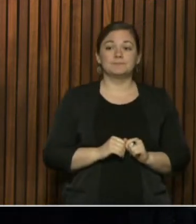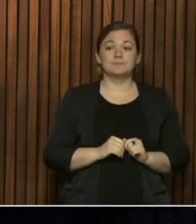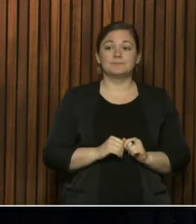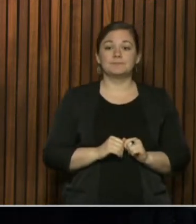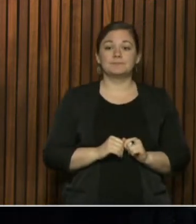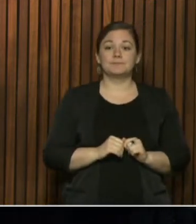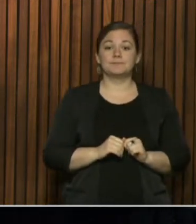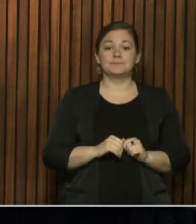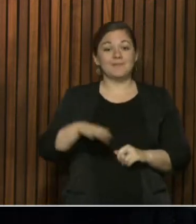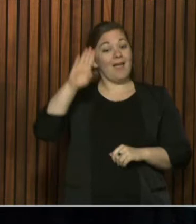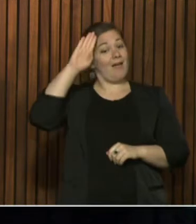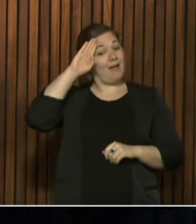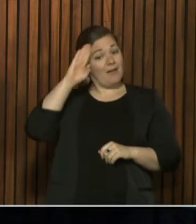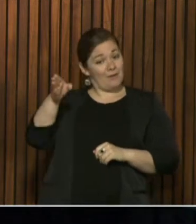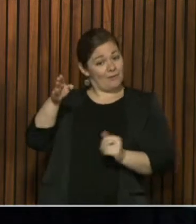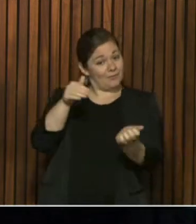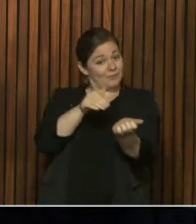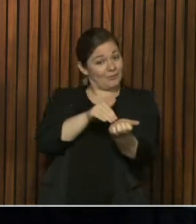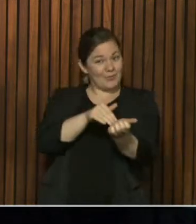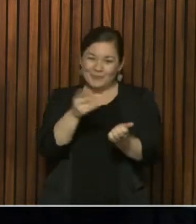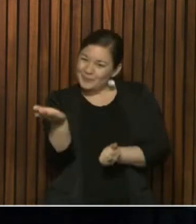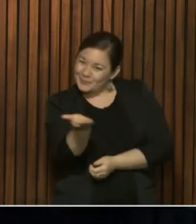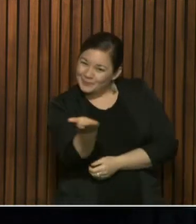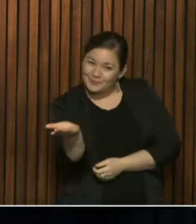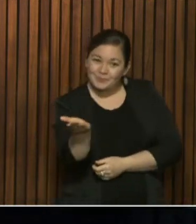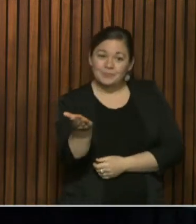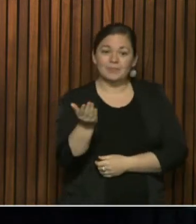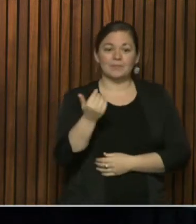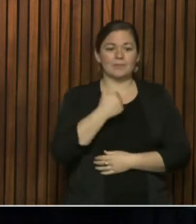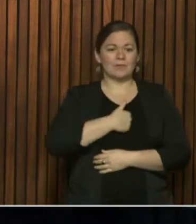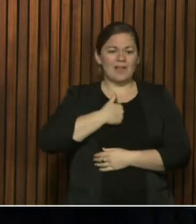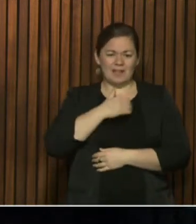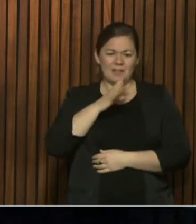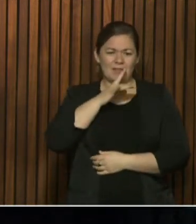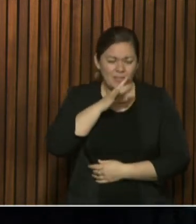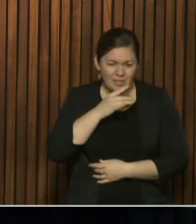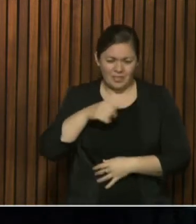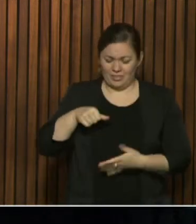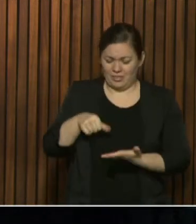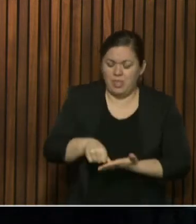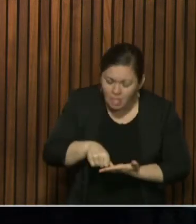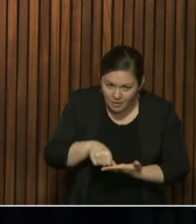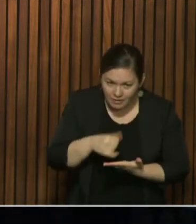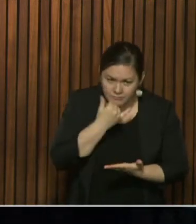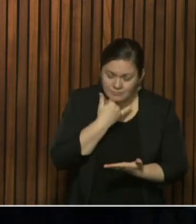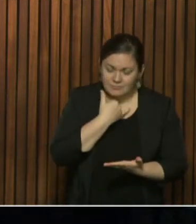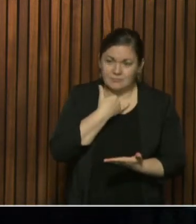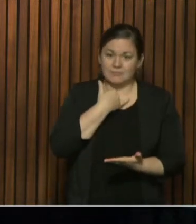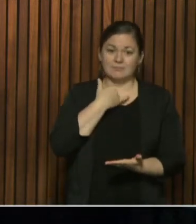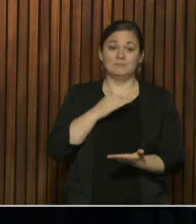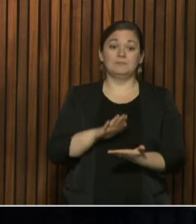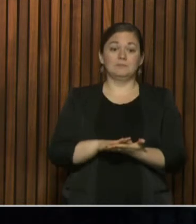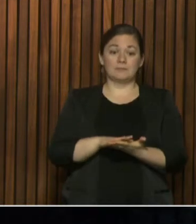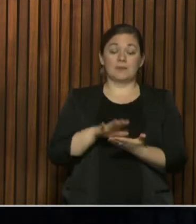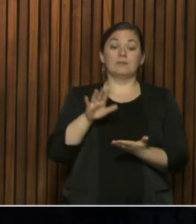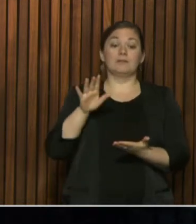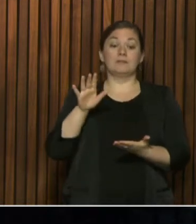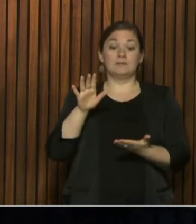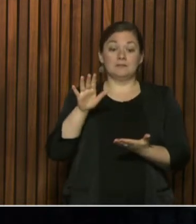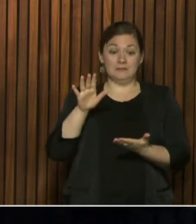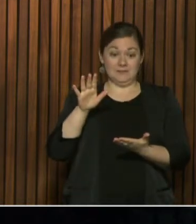Hi there, Doctor. Sorry about that. I forgot to unmute myself. My first question is about Telehealth Ontario.